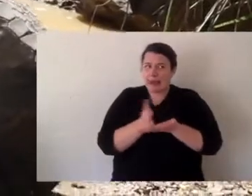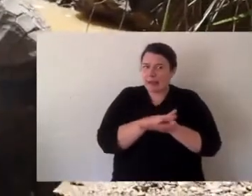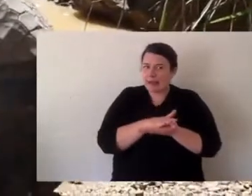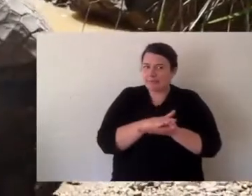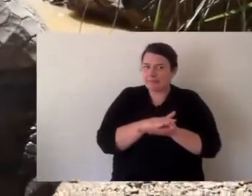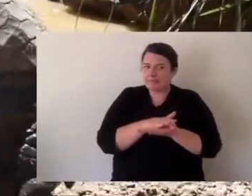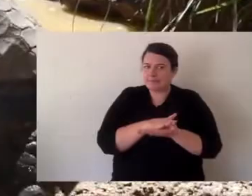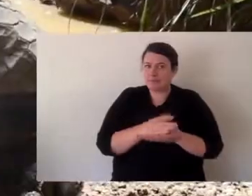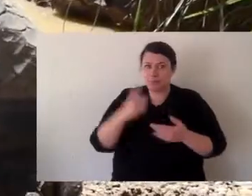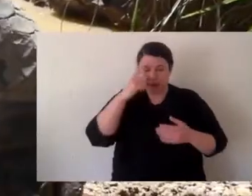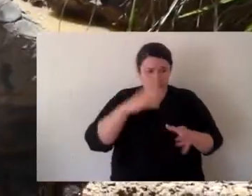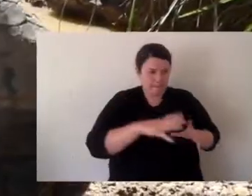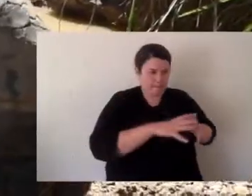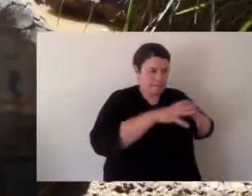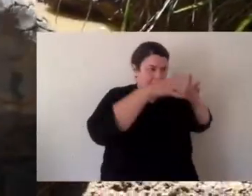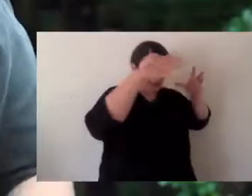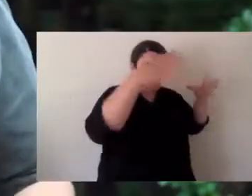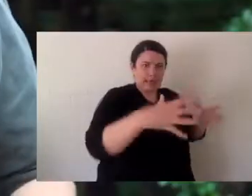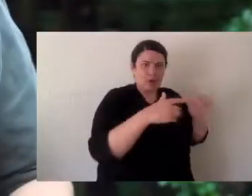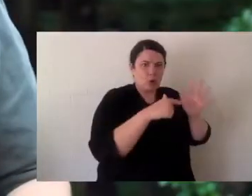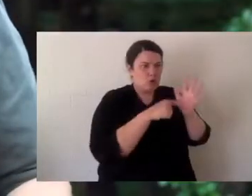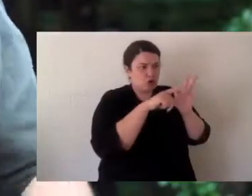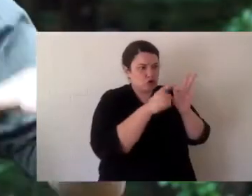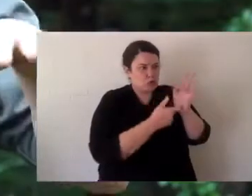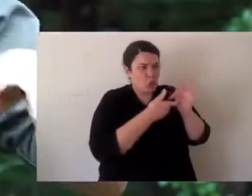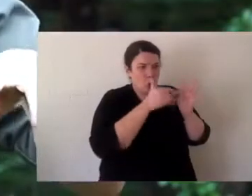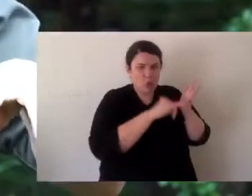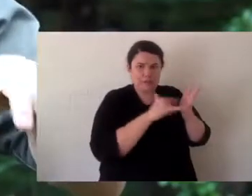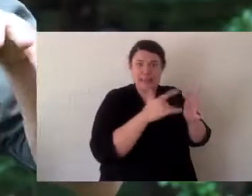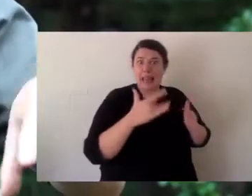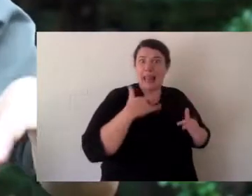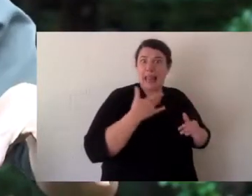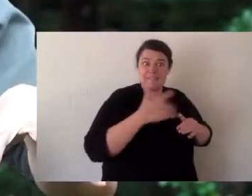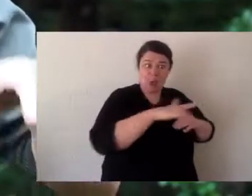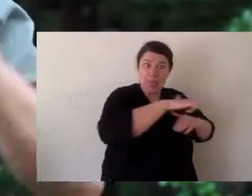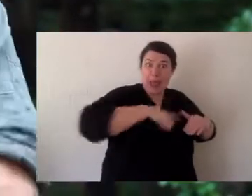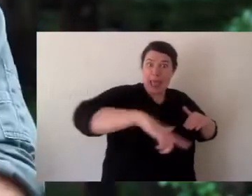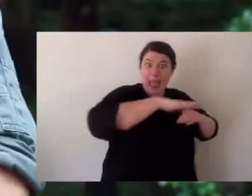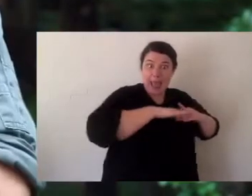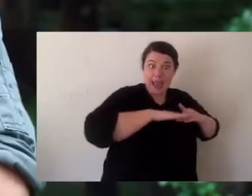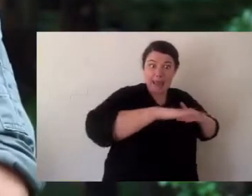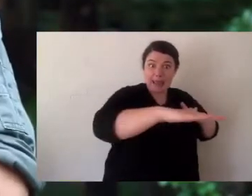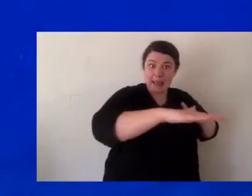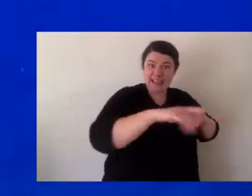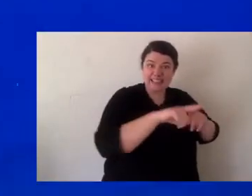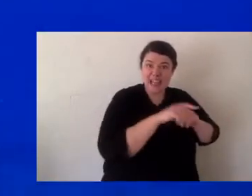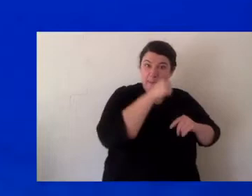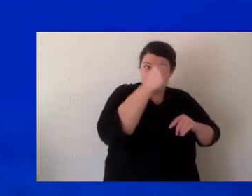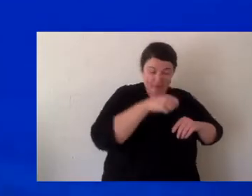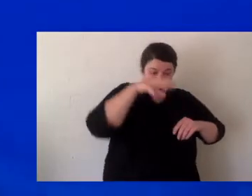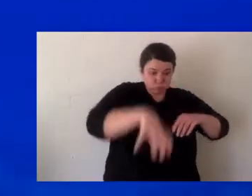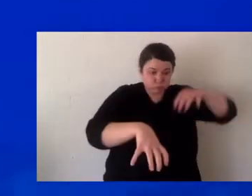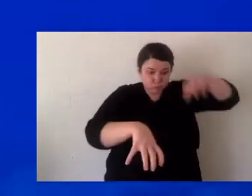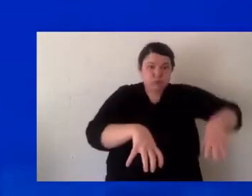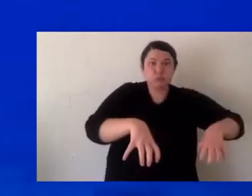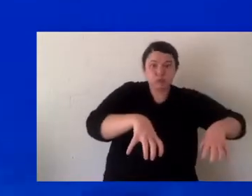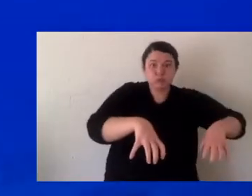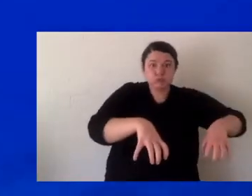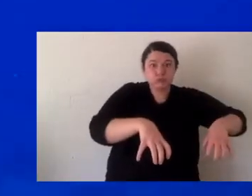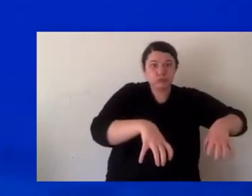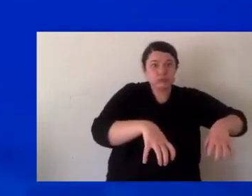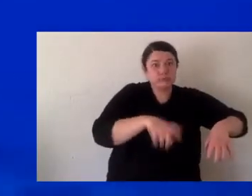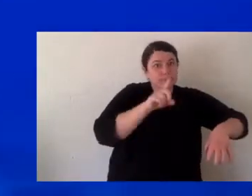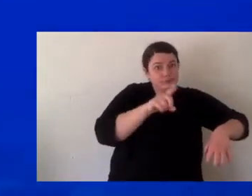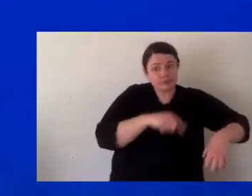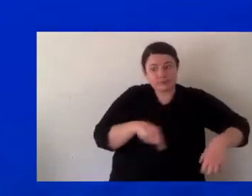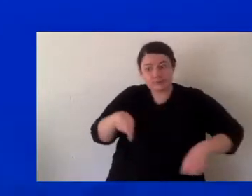a Galapagos tortoise. It is a land tortoise. It has feet like an elephant and it lives on the land. Now sea turtles have